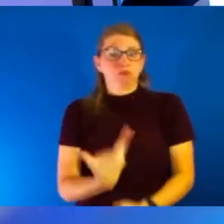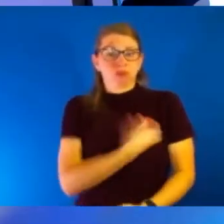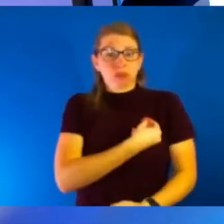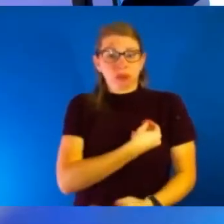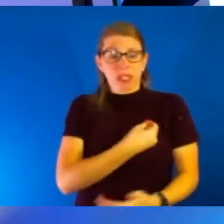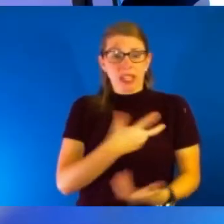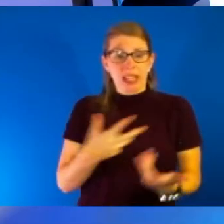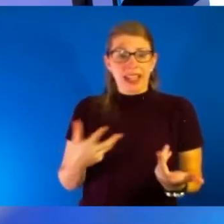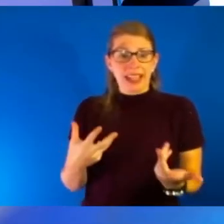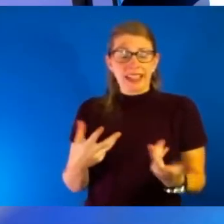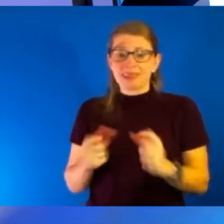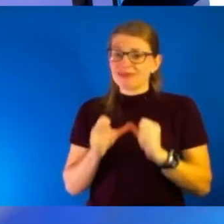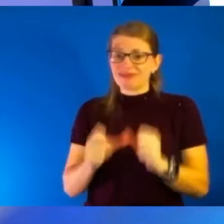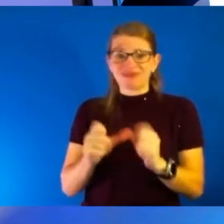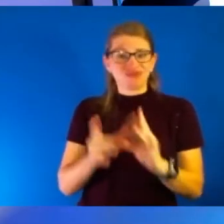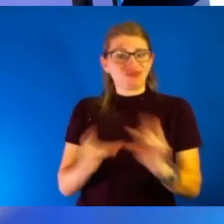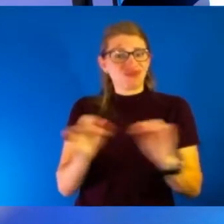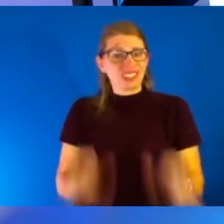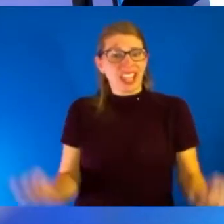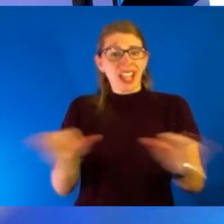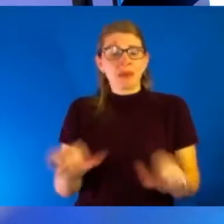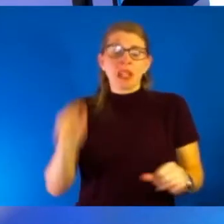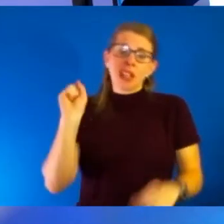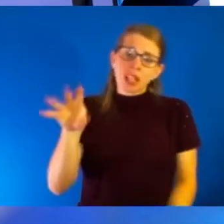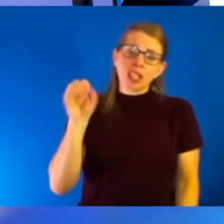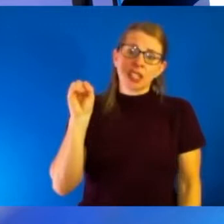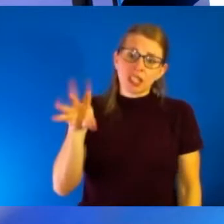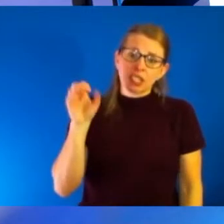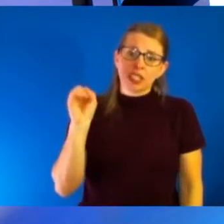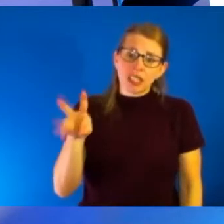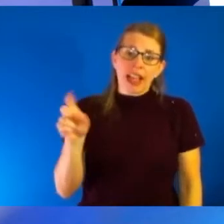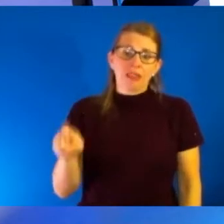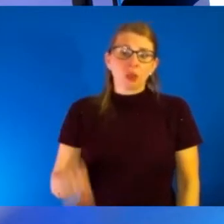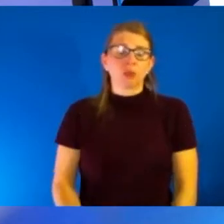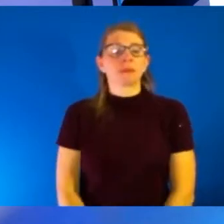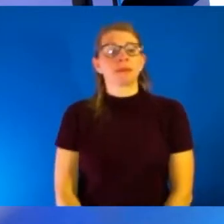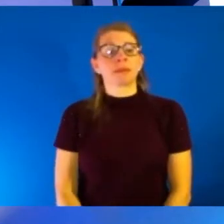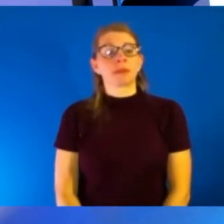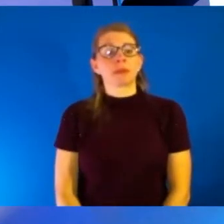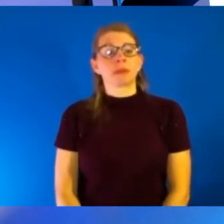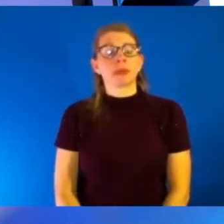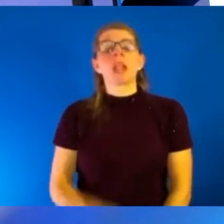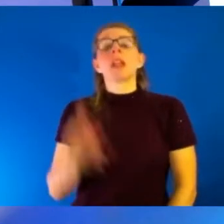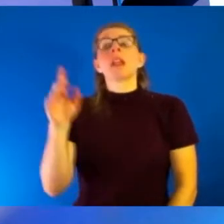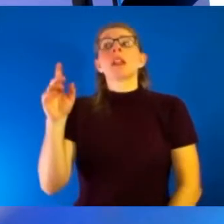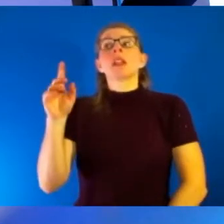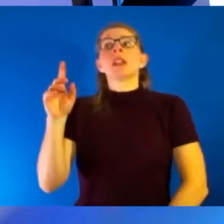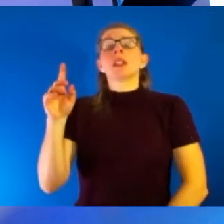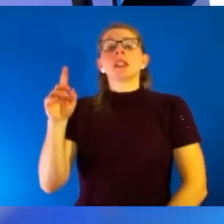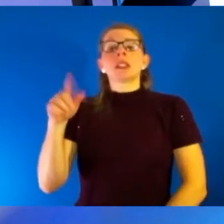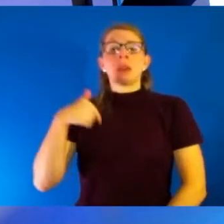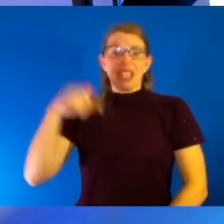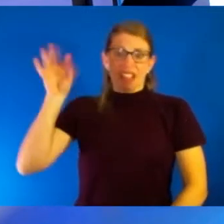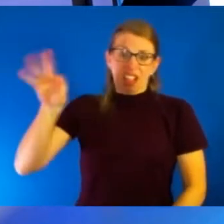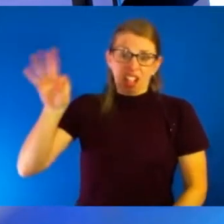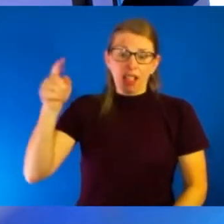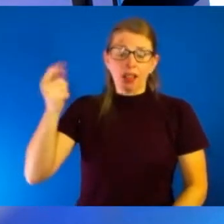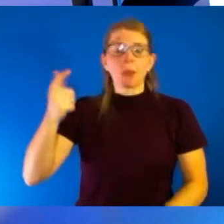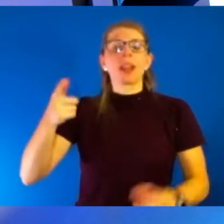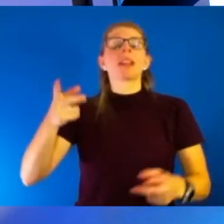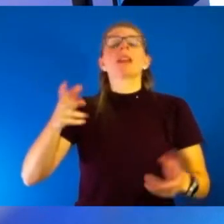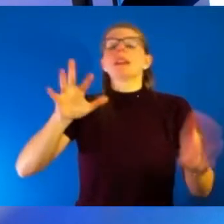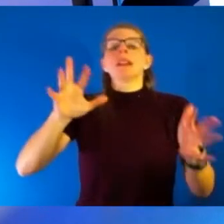got to keep saying it, right? We got to keep putting that message out there. Yeah. Okay. Now we just went to church a little bit, so let's go on to the conversation. All right.